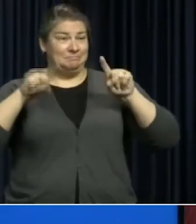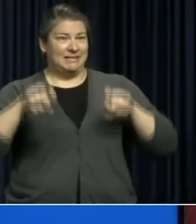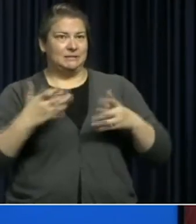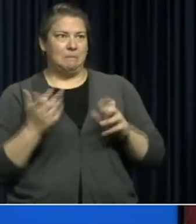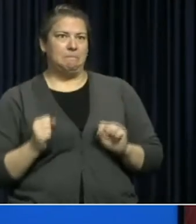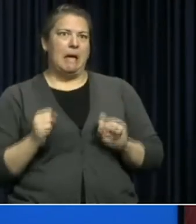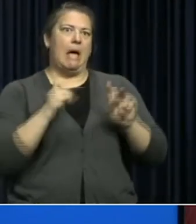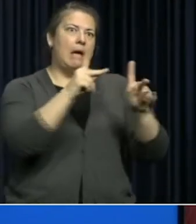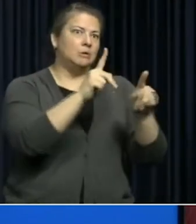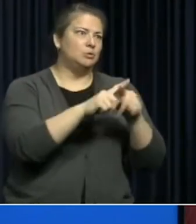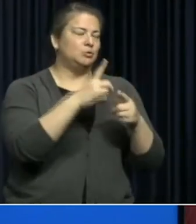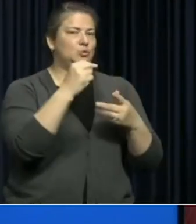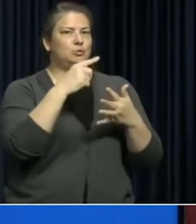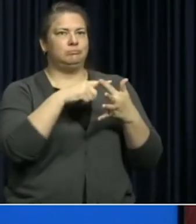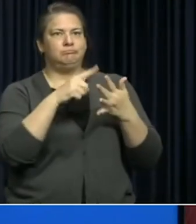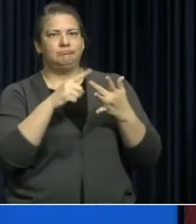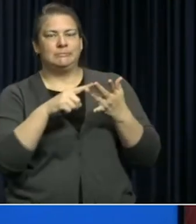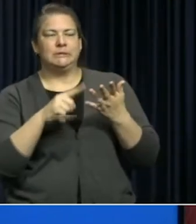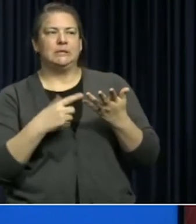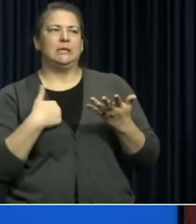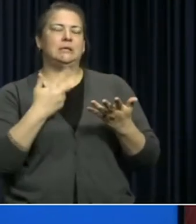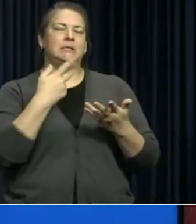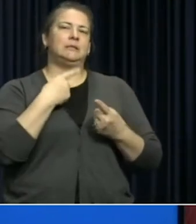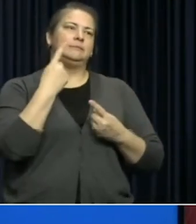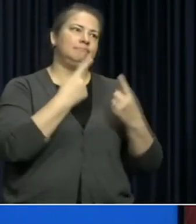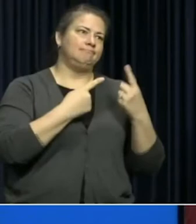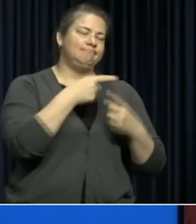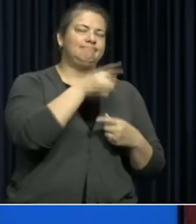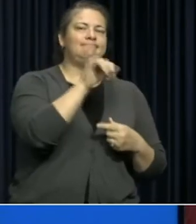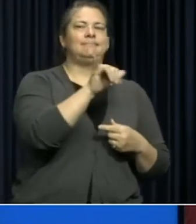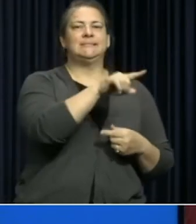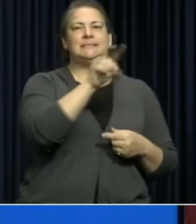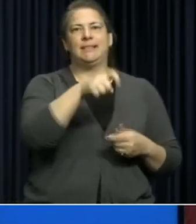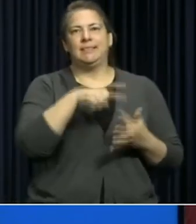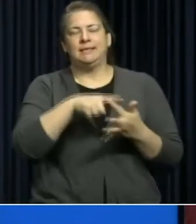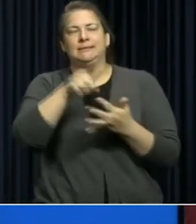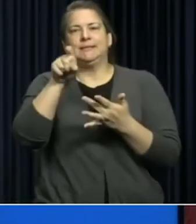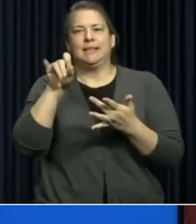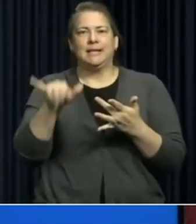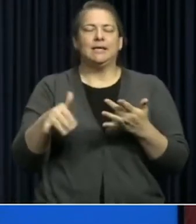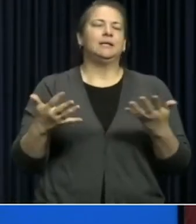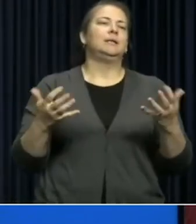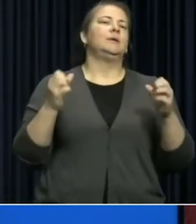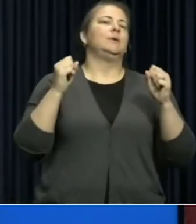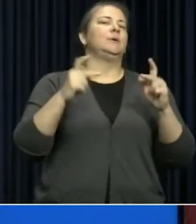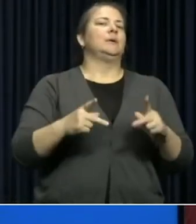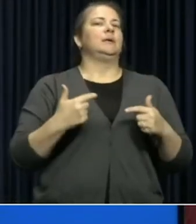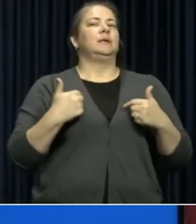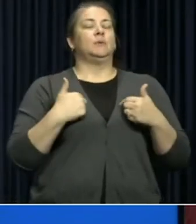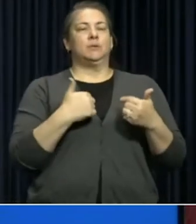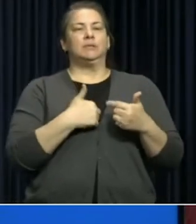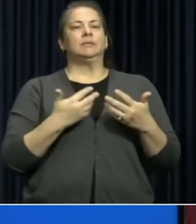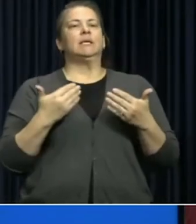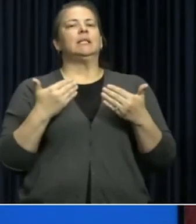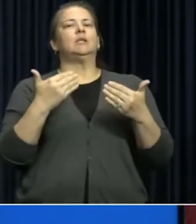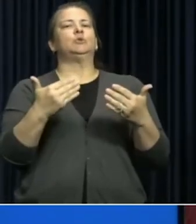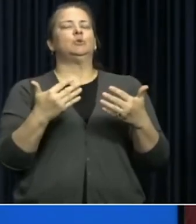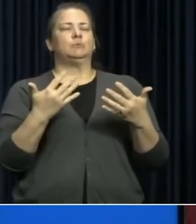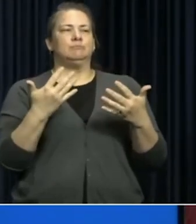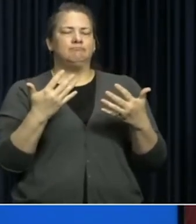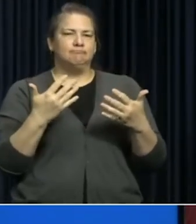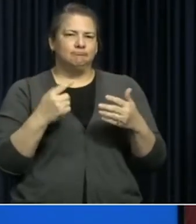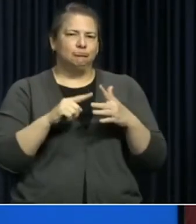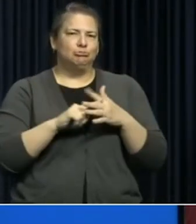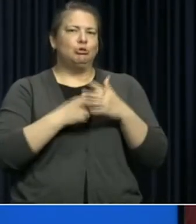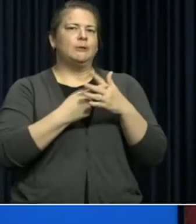are a lot of other considerations to take into account we're going to start letting you resume some activities and the governor